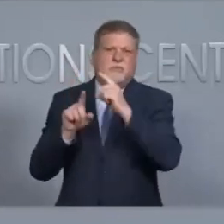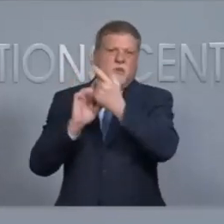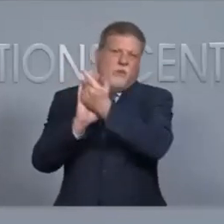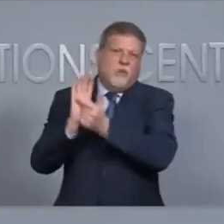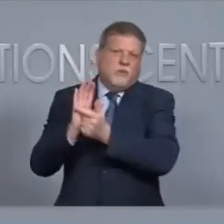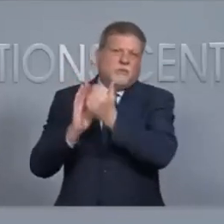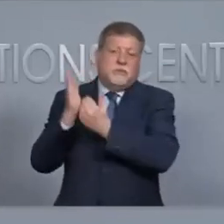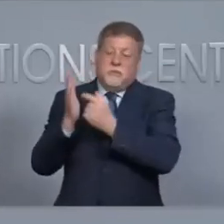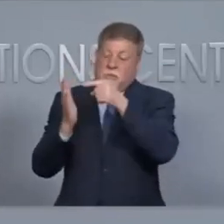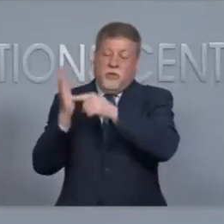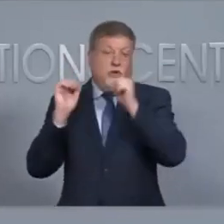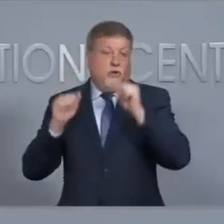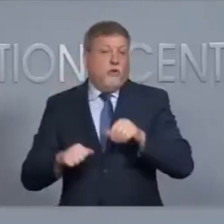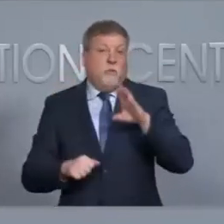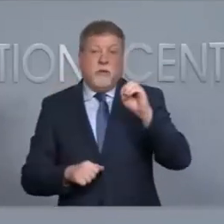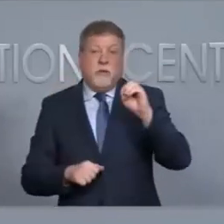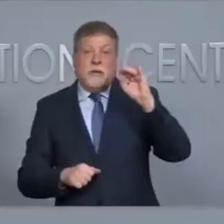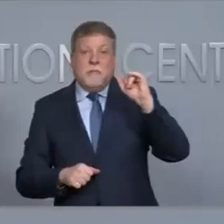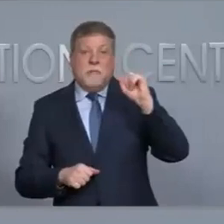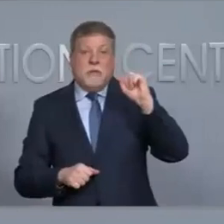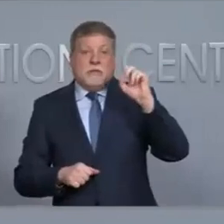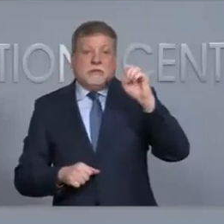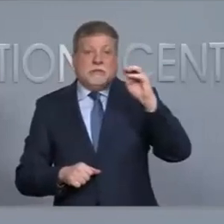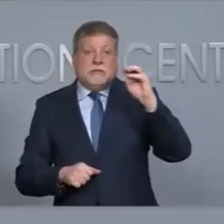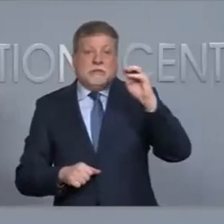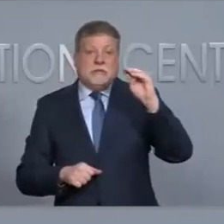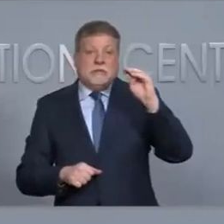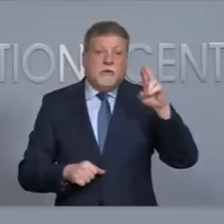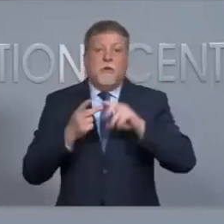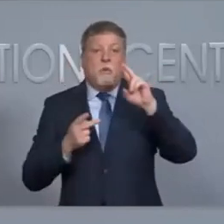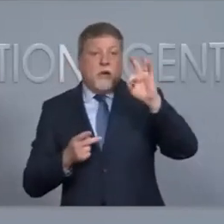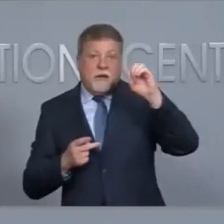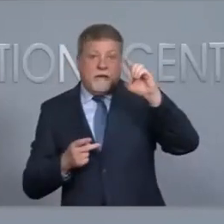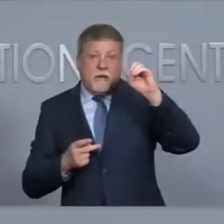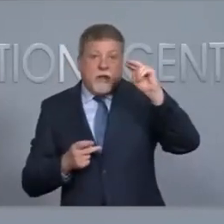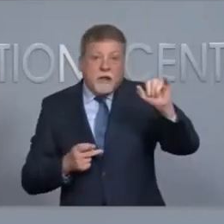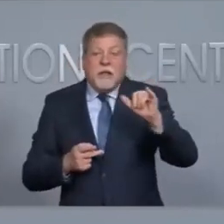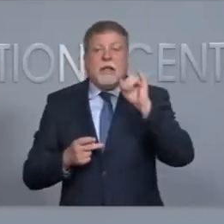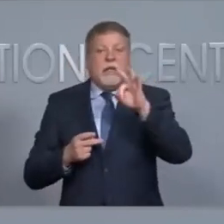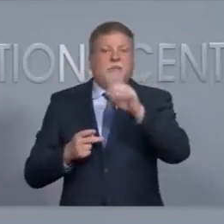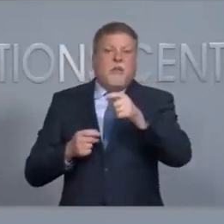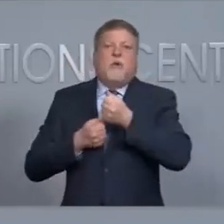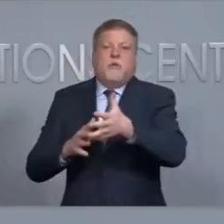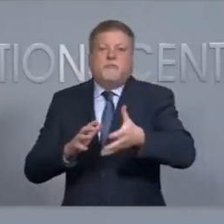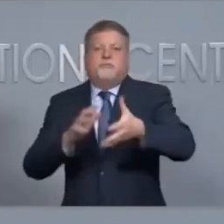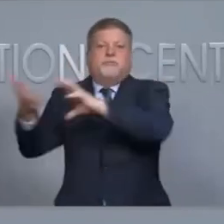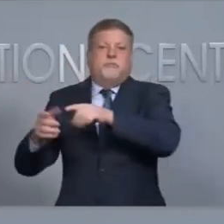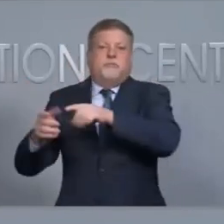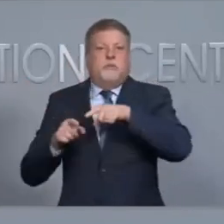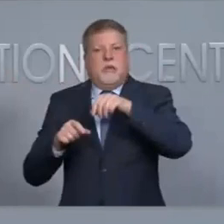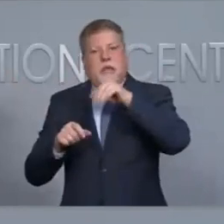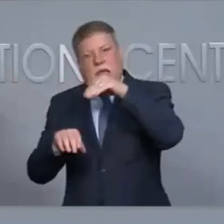may actually be a misdemeanor or a felony to disrupt a polling place or create an issue at a polling place. So,